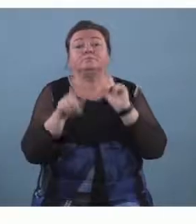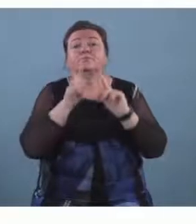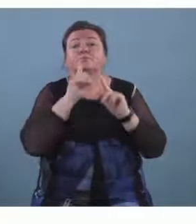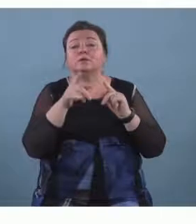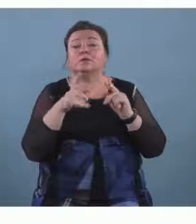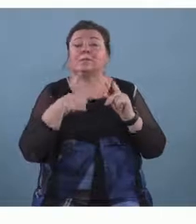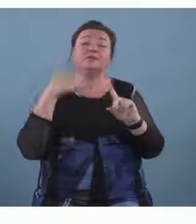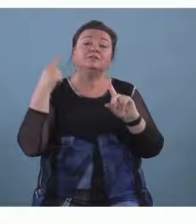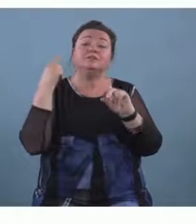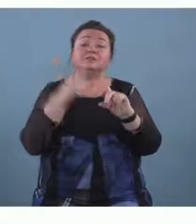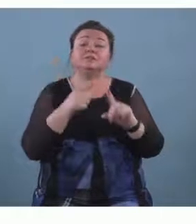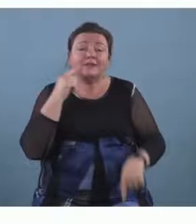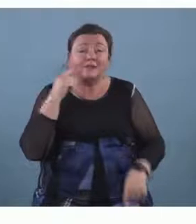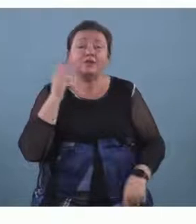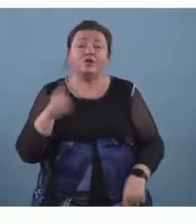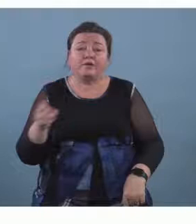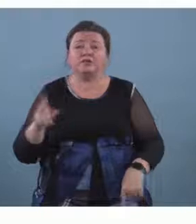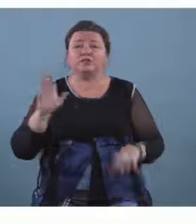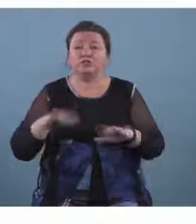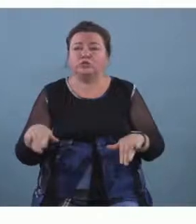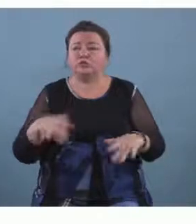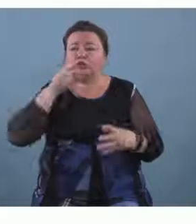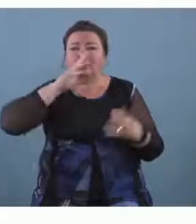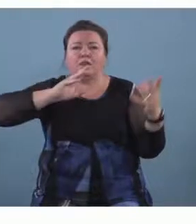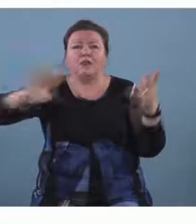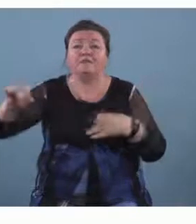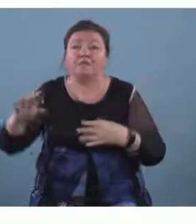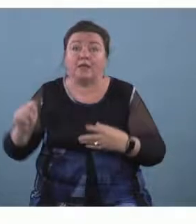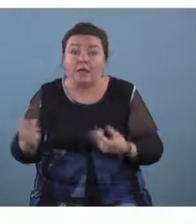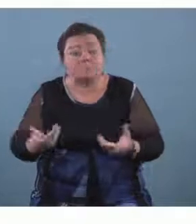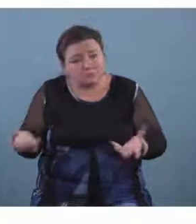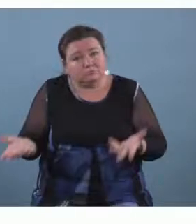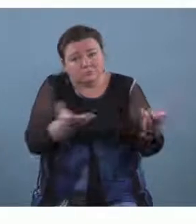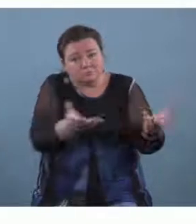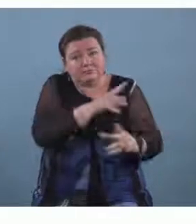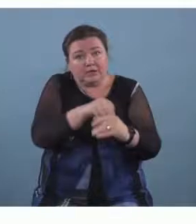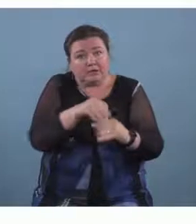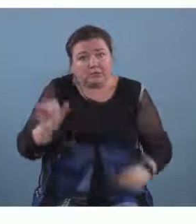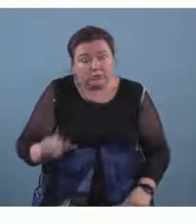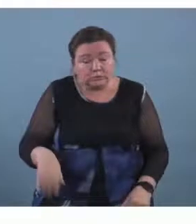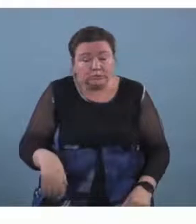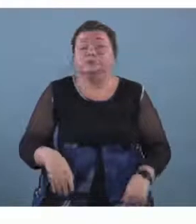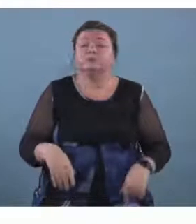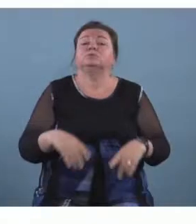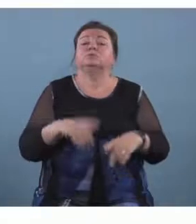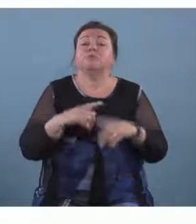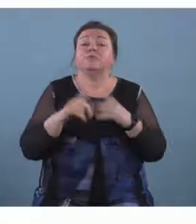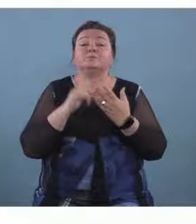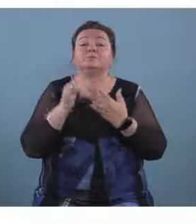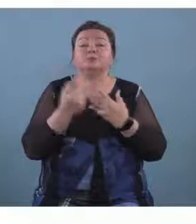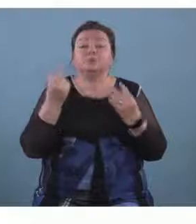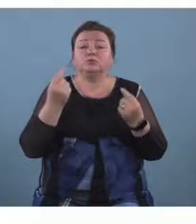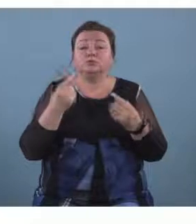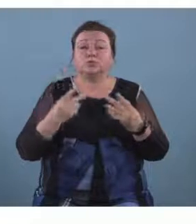deaf and hard and hearing children are not missing out and so with this project we would go in uh running inspiration